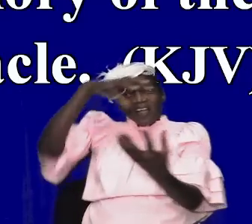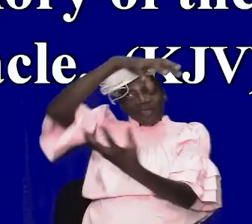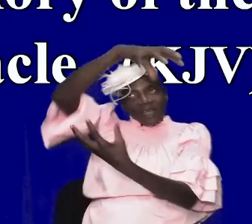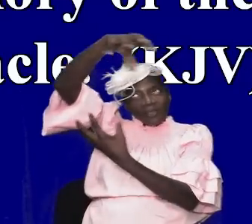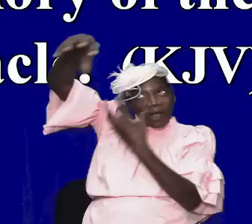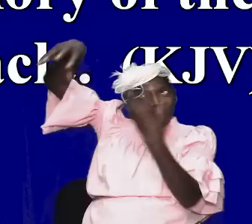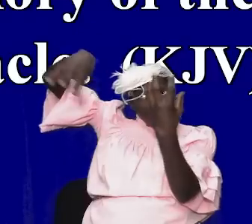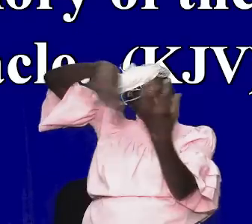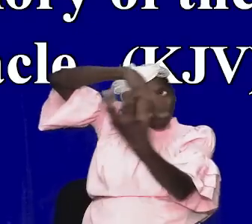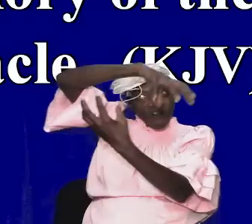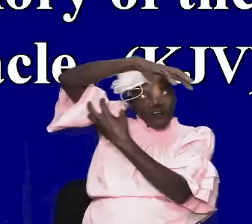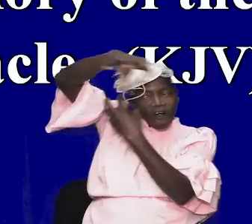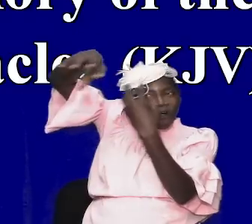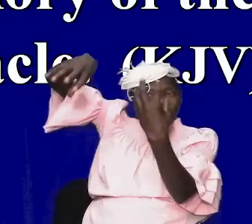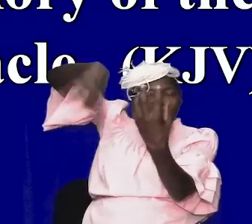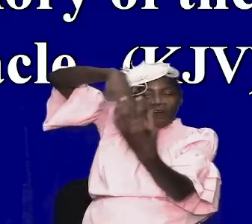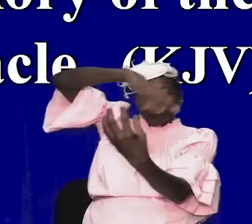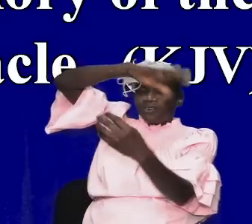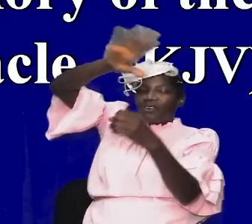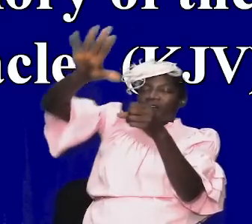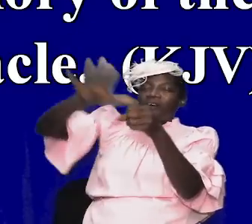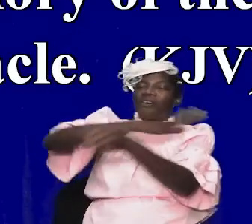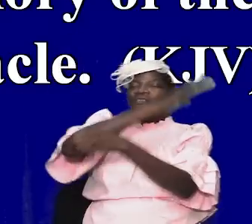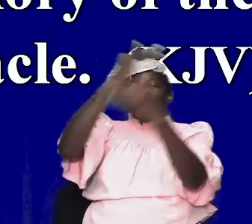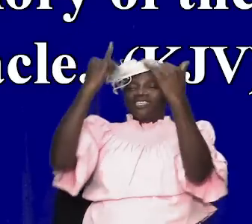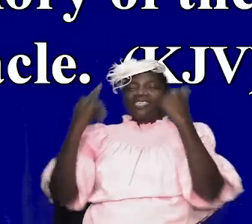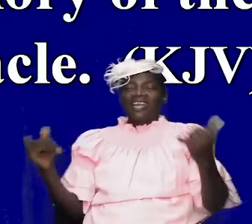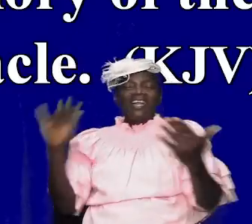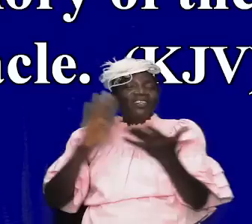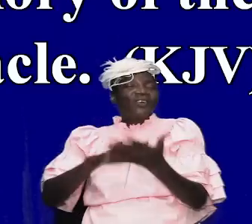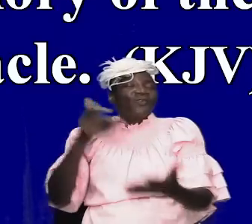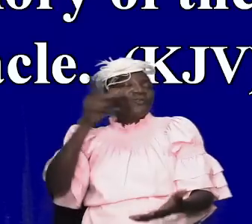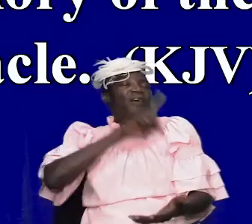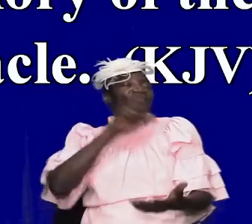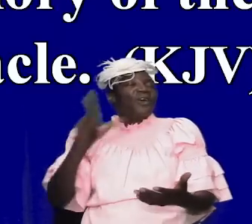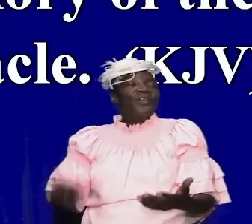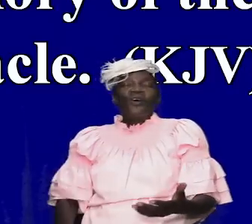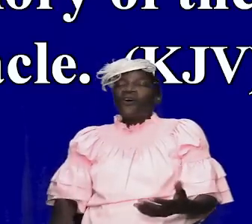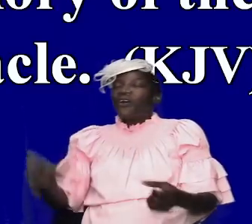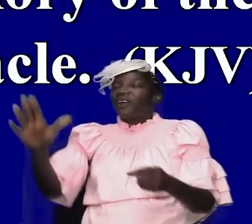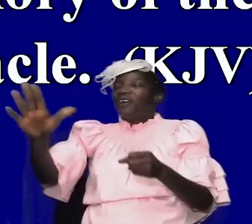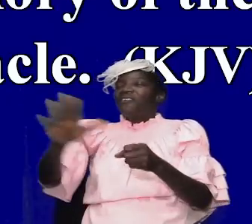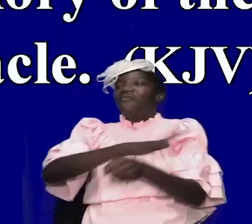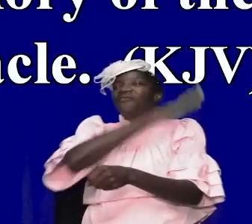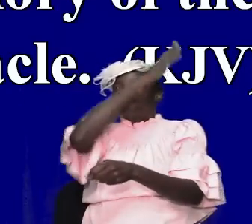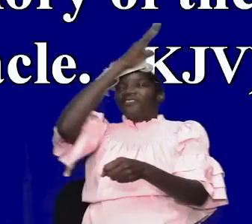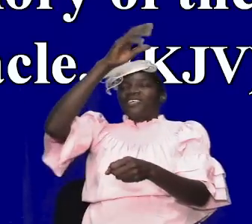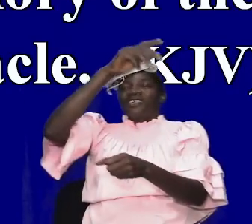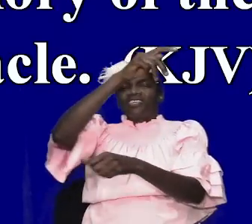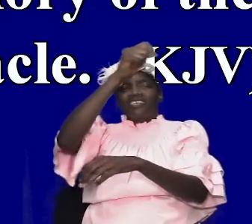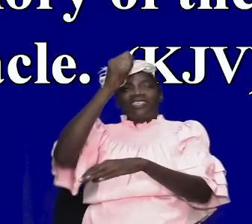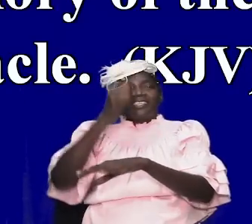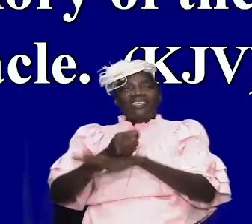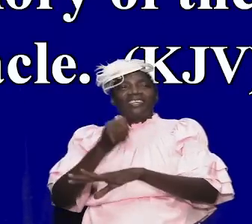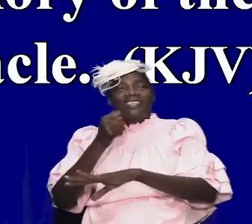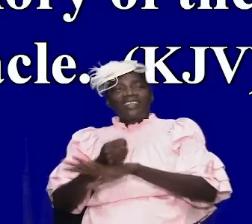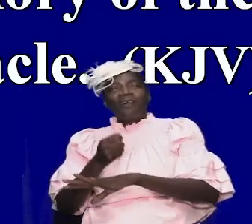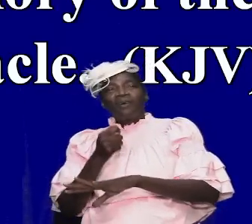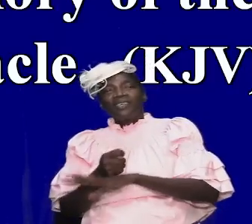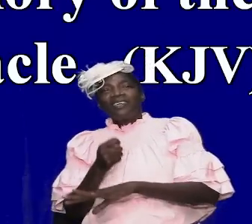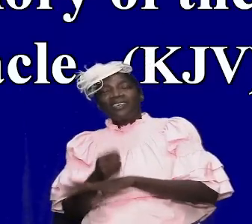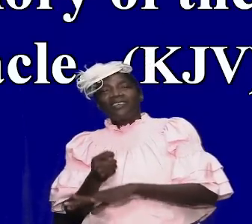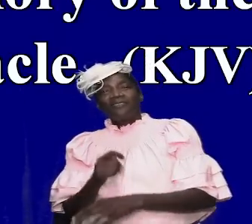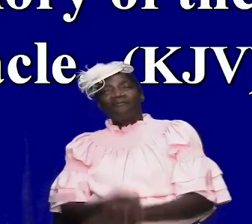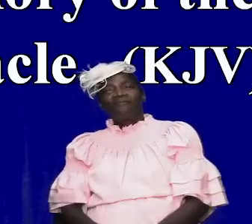covered the tent and the glory of the lord filled the tabernacle filled the